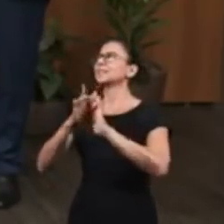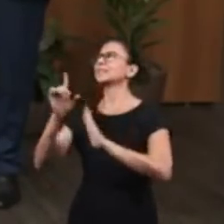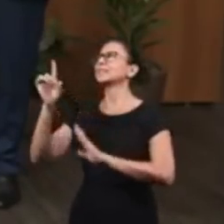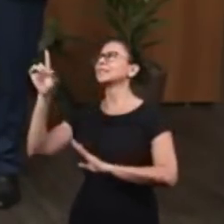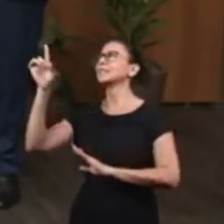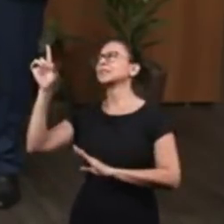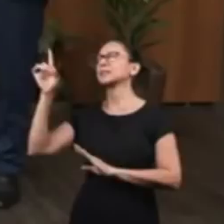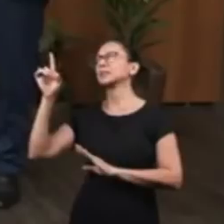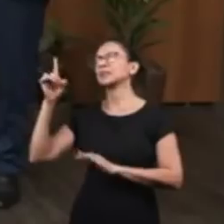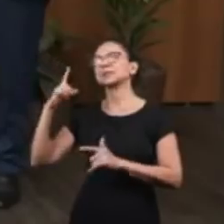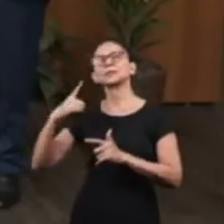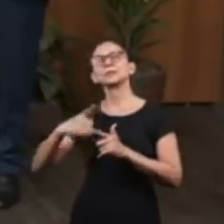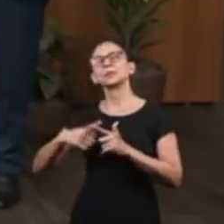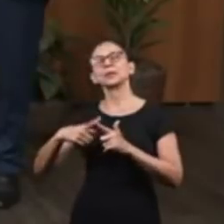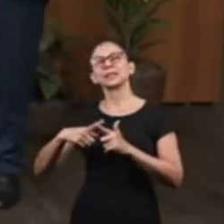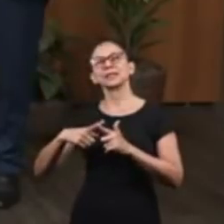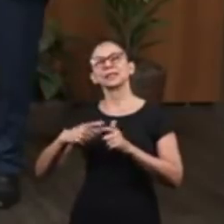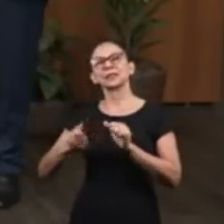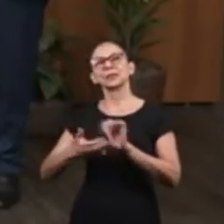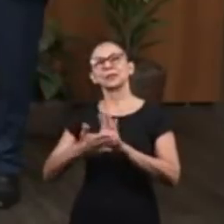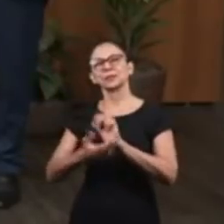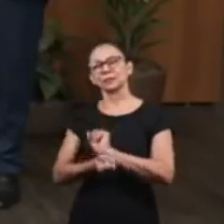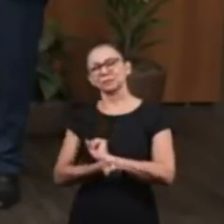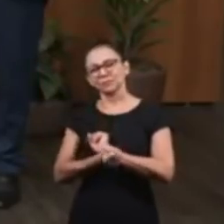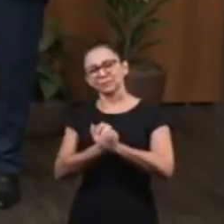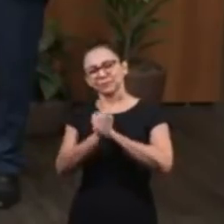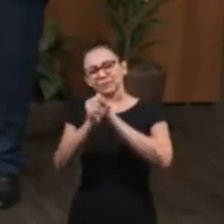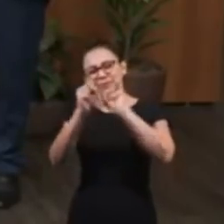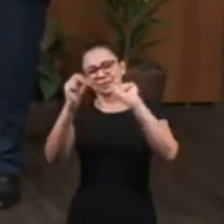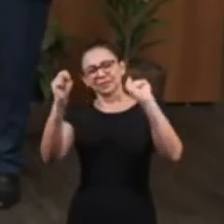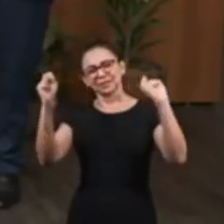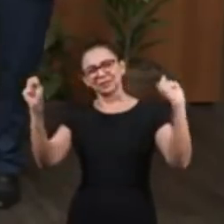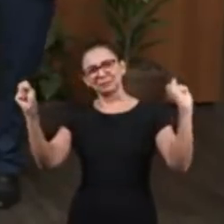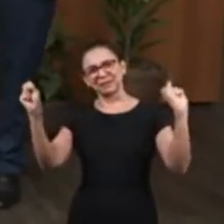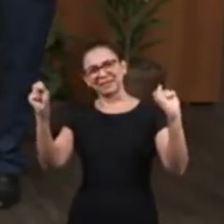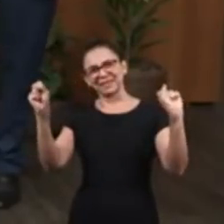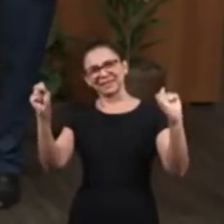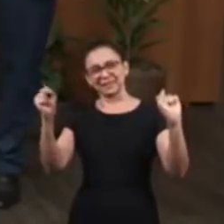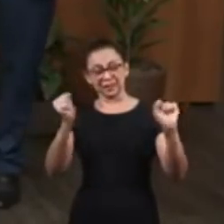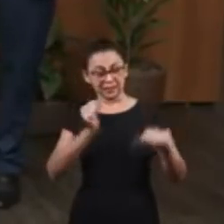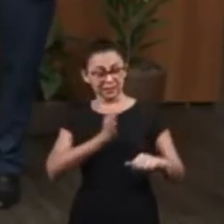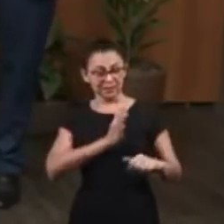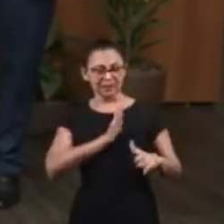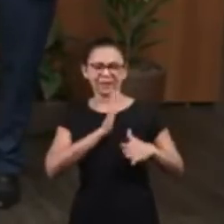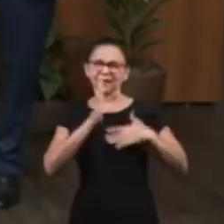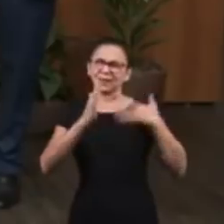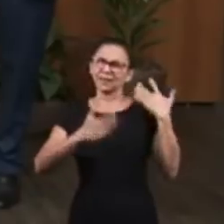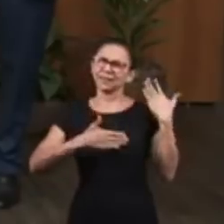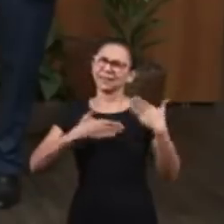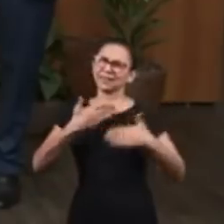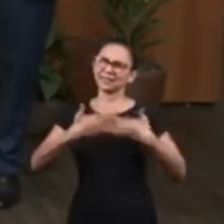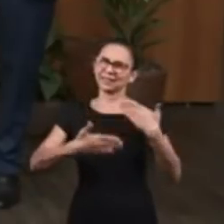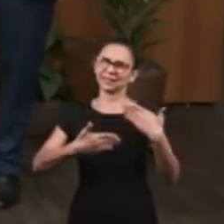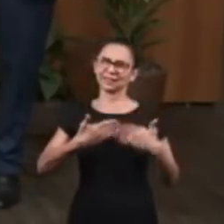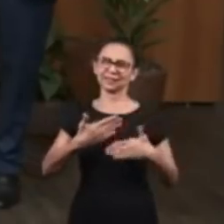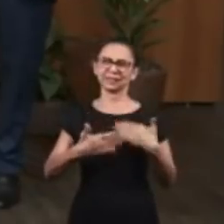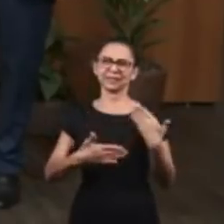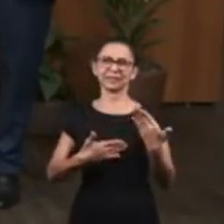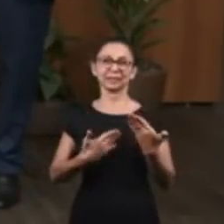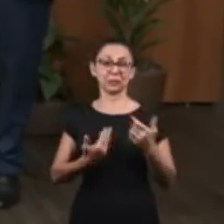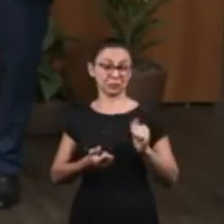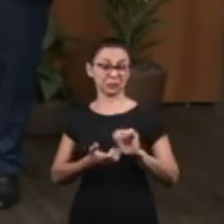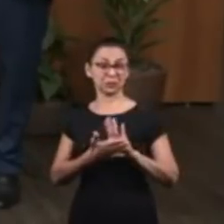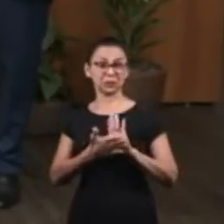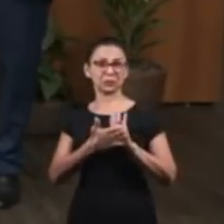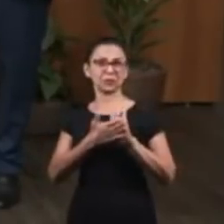Because His praise delivers us. And it makes us rejoice.